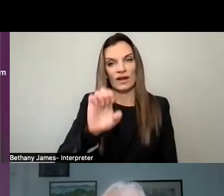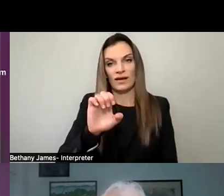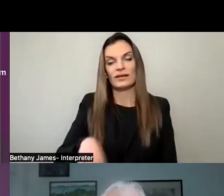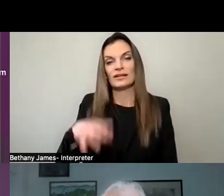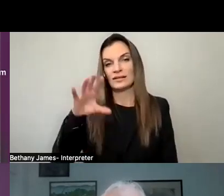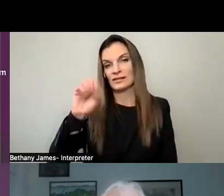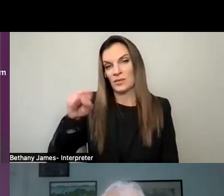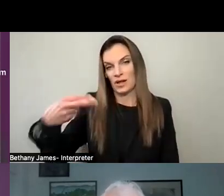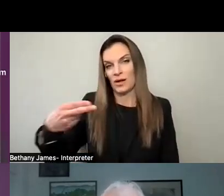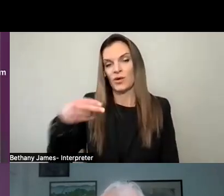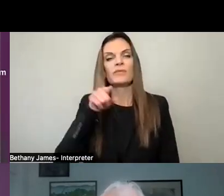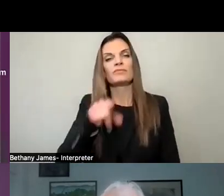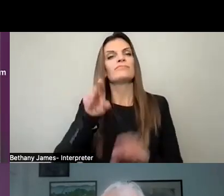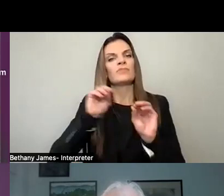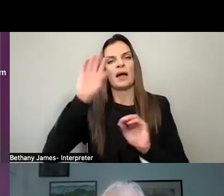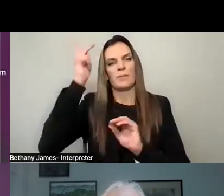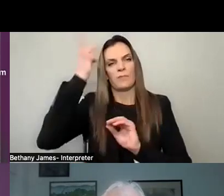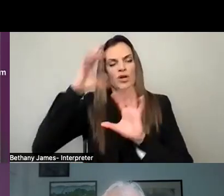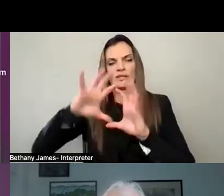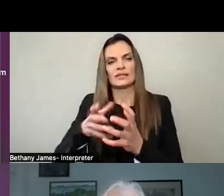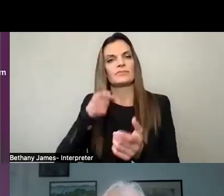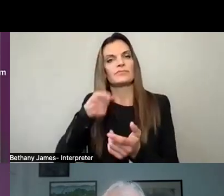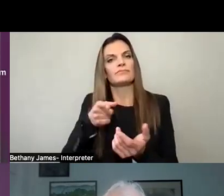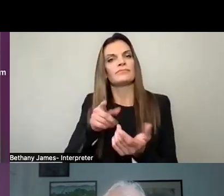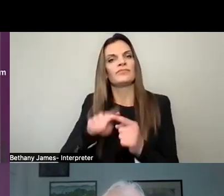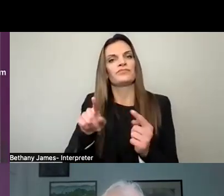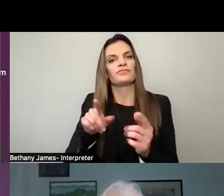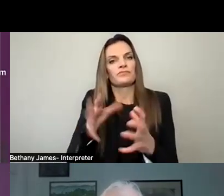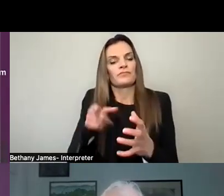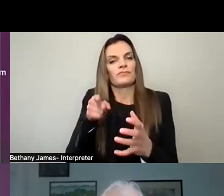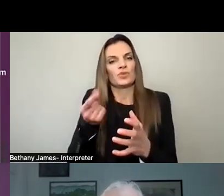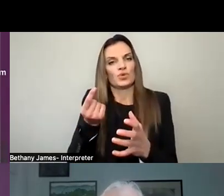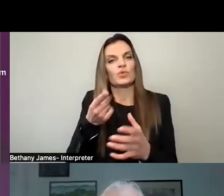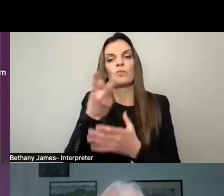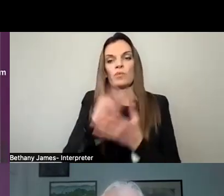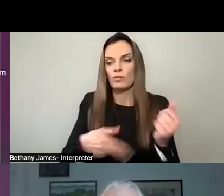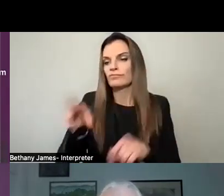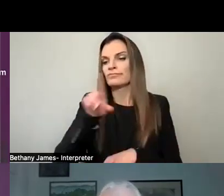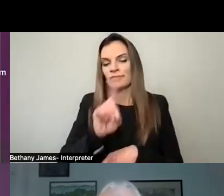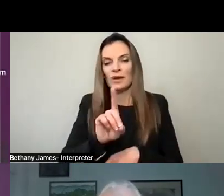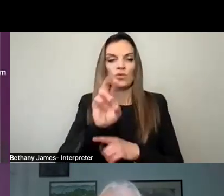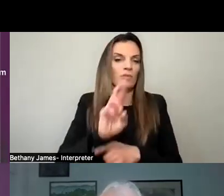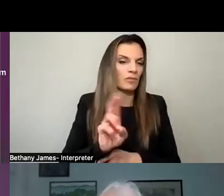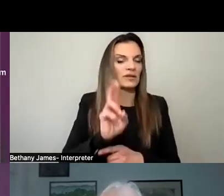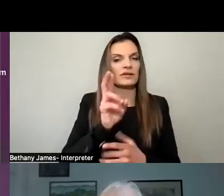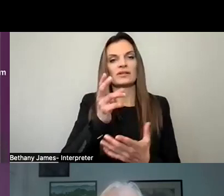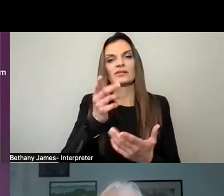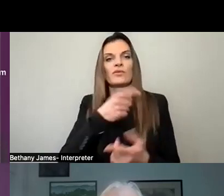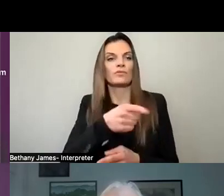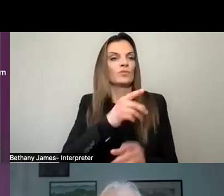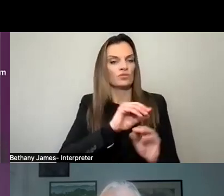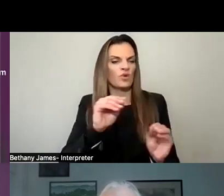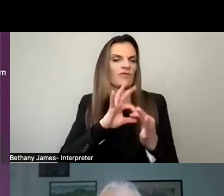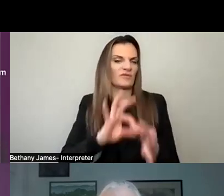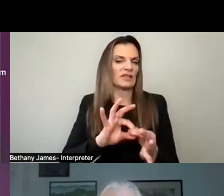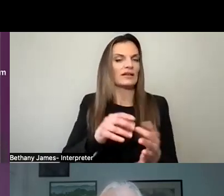nonpartisan political committee that incorporates Democrats and Republicans and unaffiliated voters.